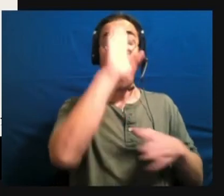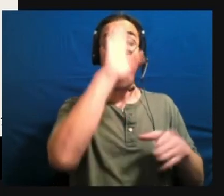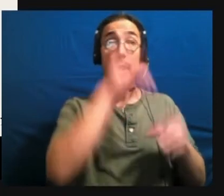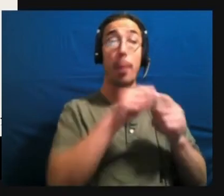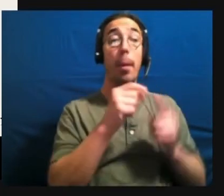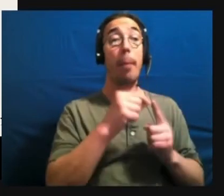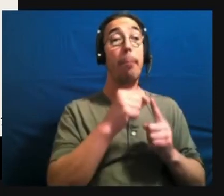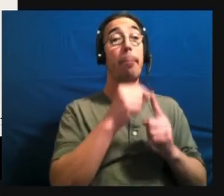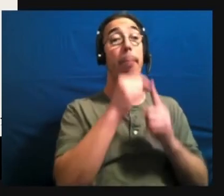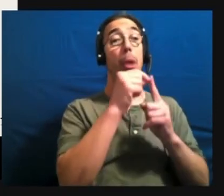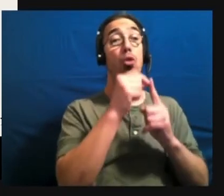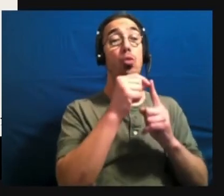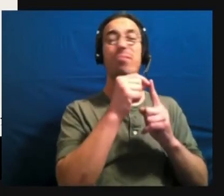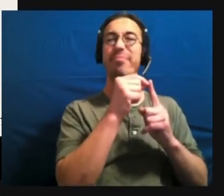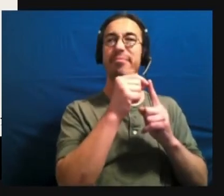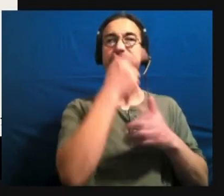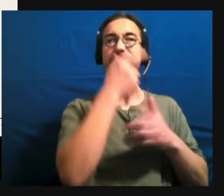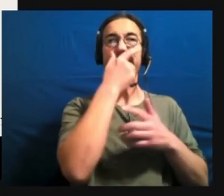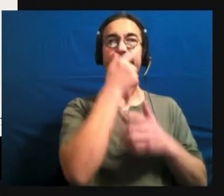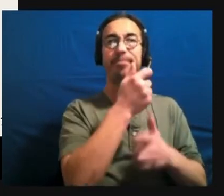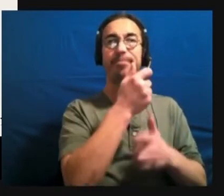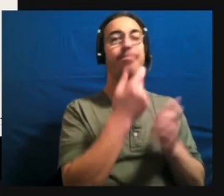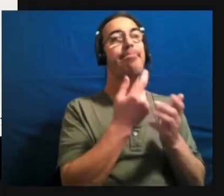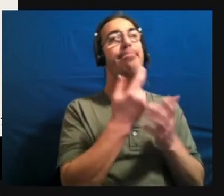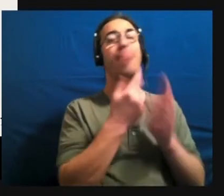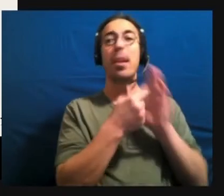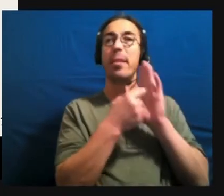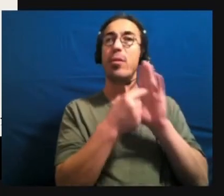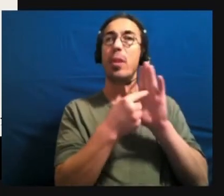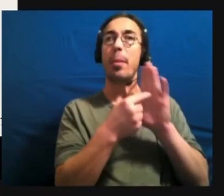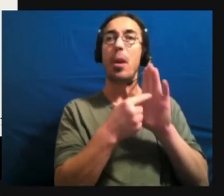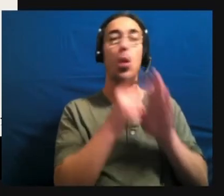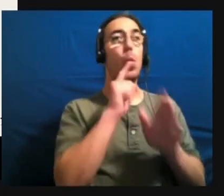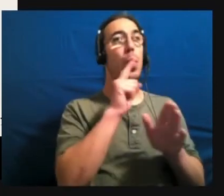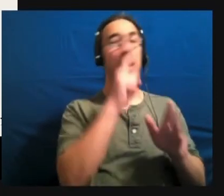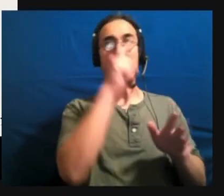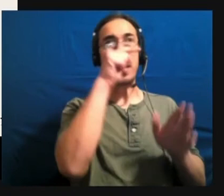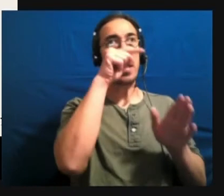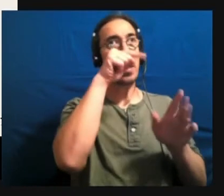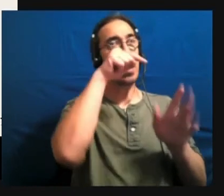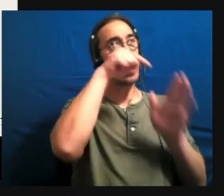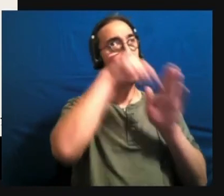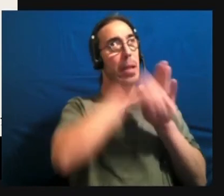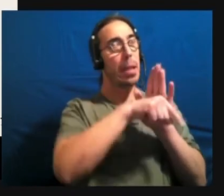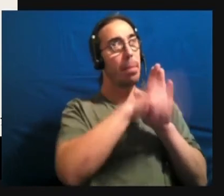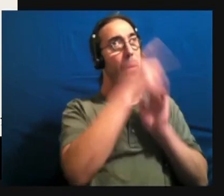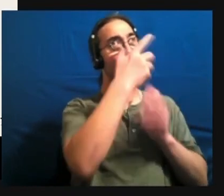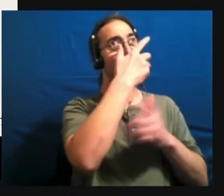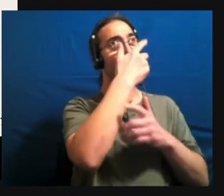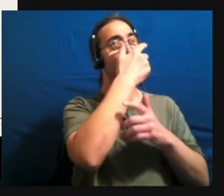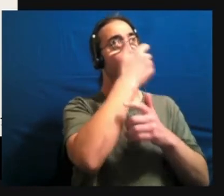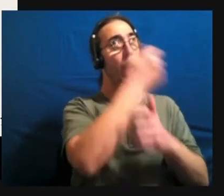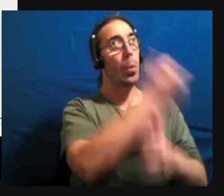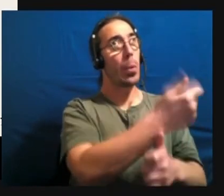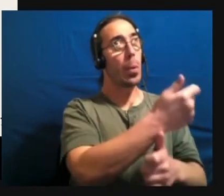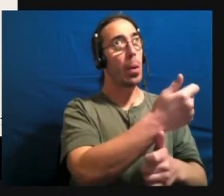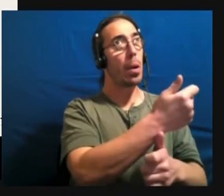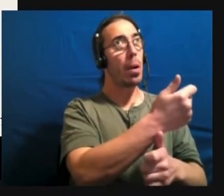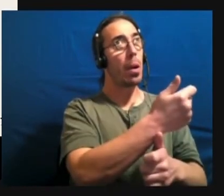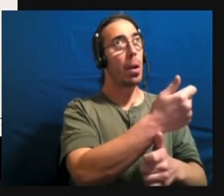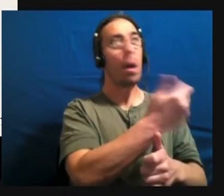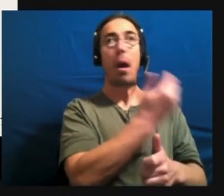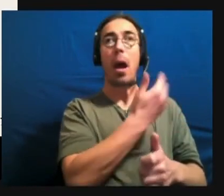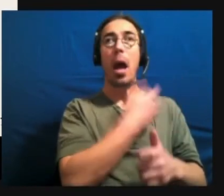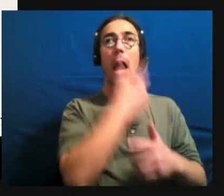you know, we have, it's like a very deep chasm, right. Where our interest goes